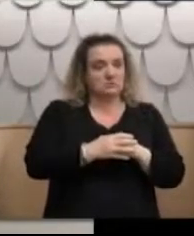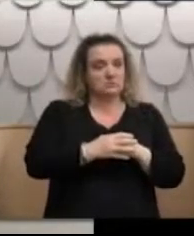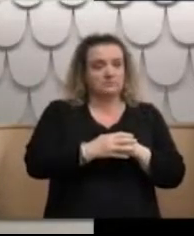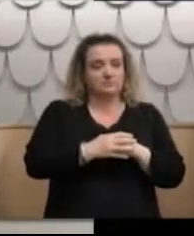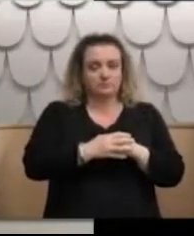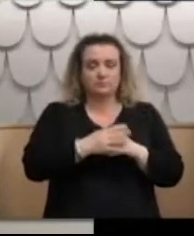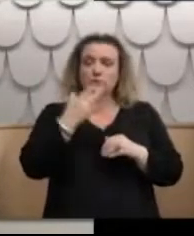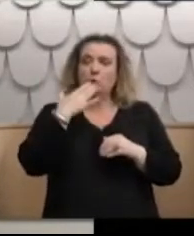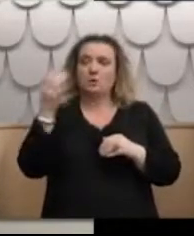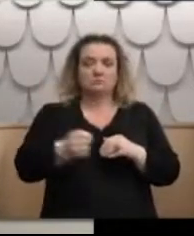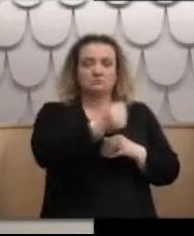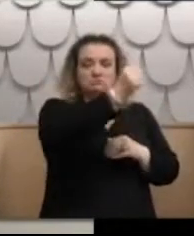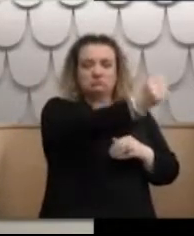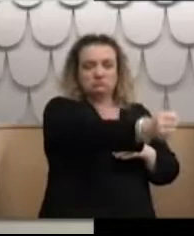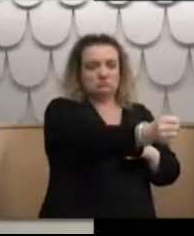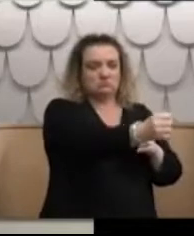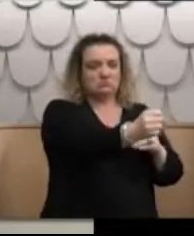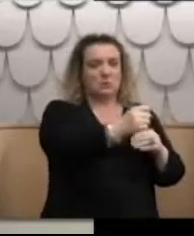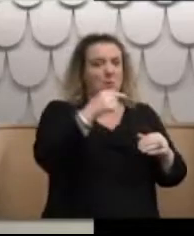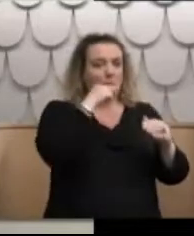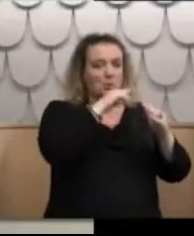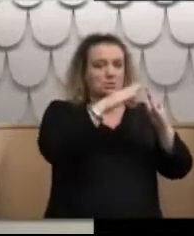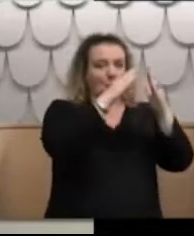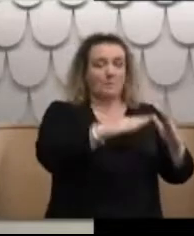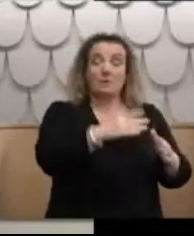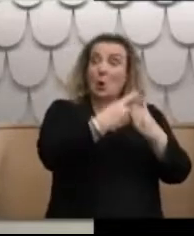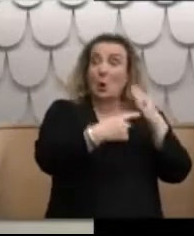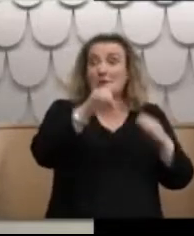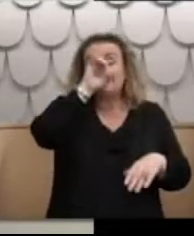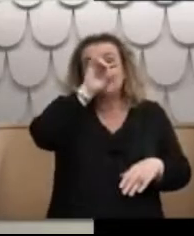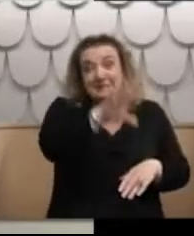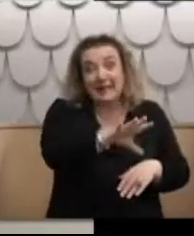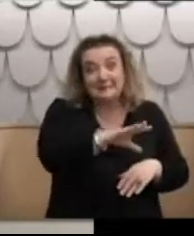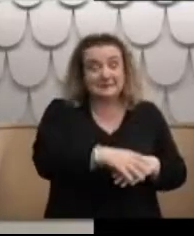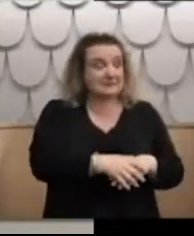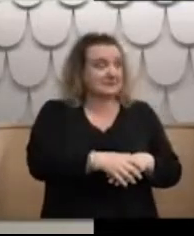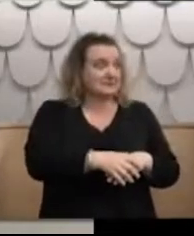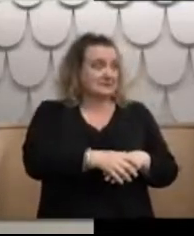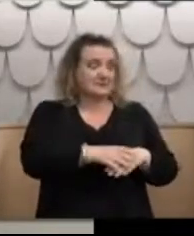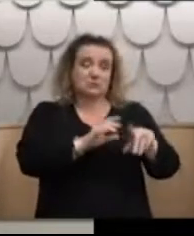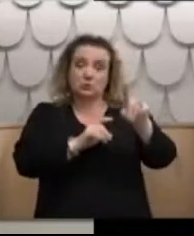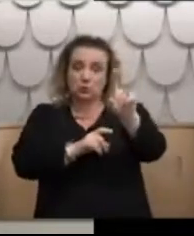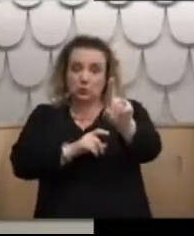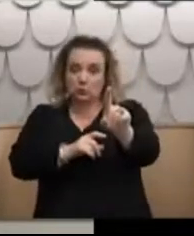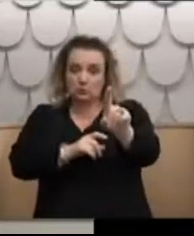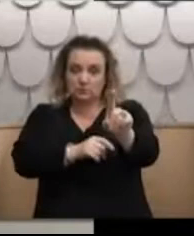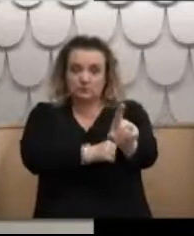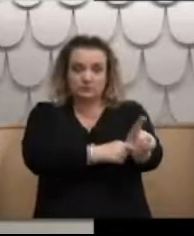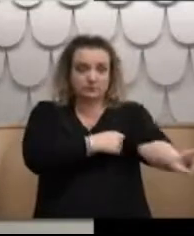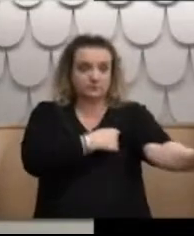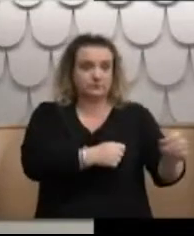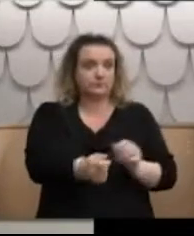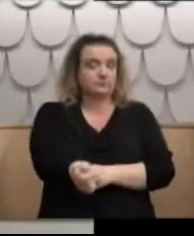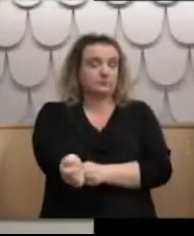10 years old, so you can understand what I was going through. Can I just pause you again there, Fred? Sorry. Yeah.